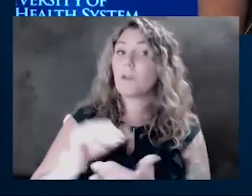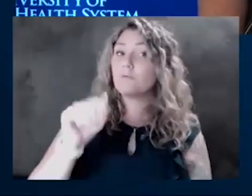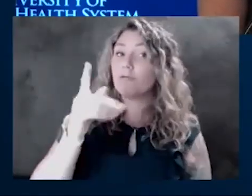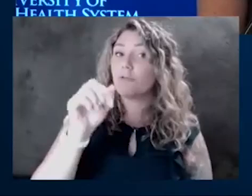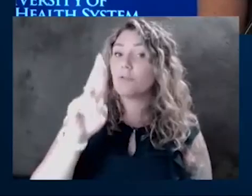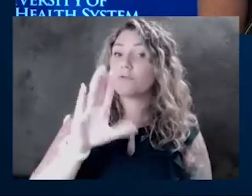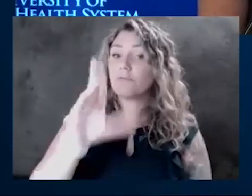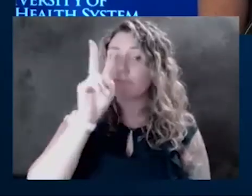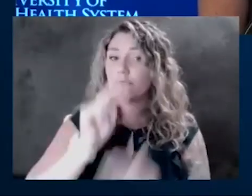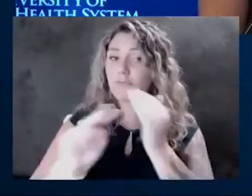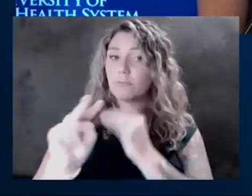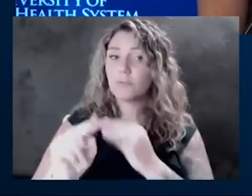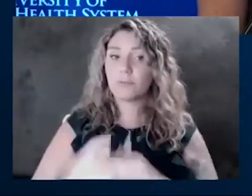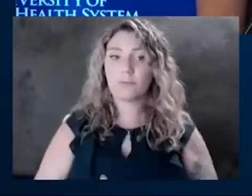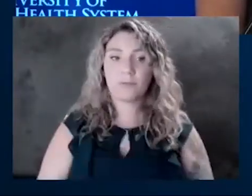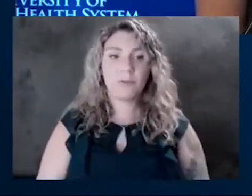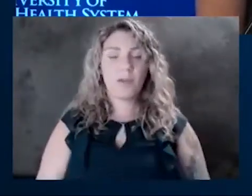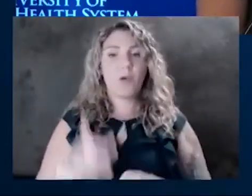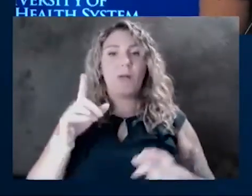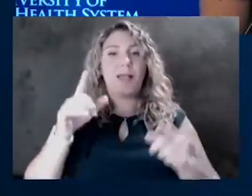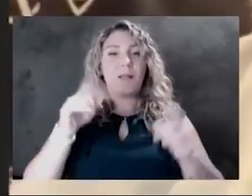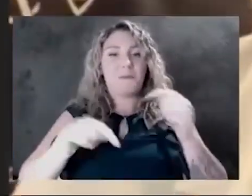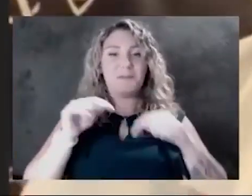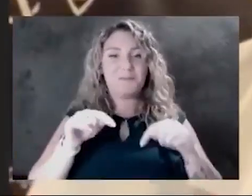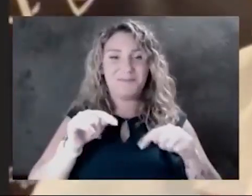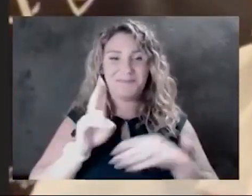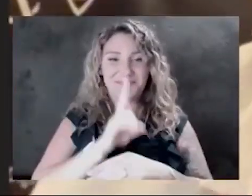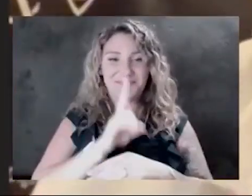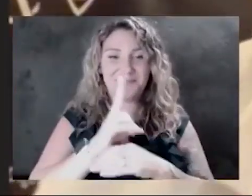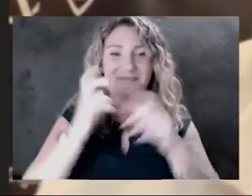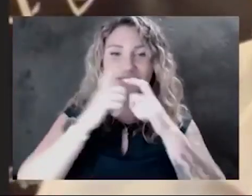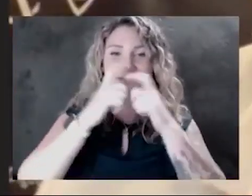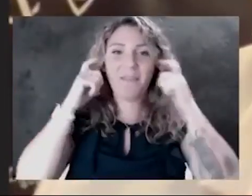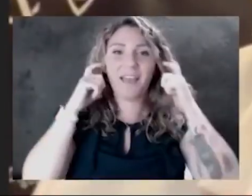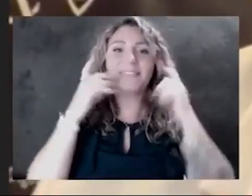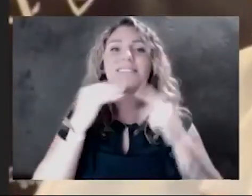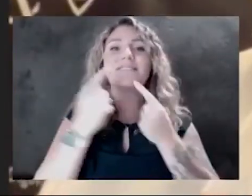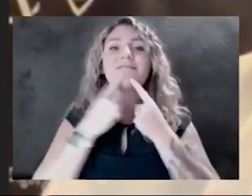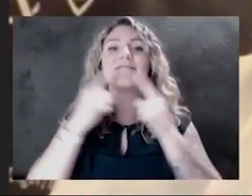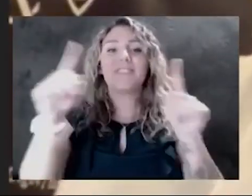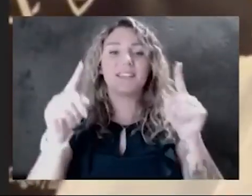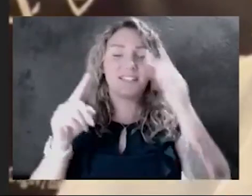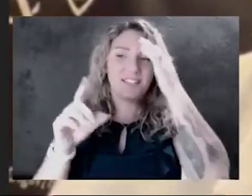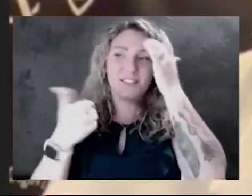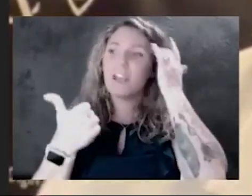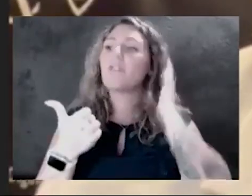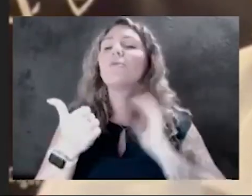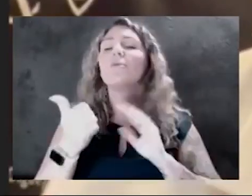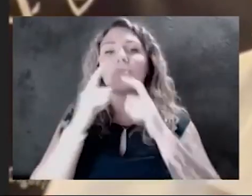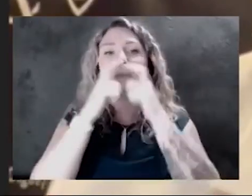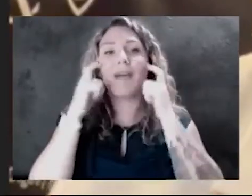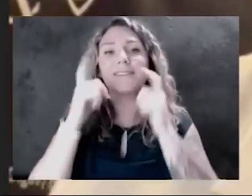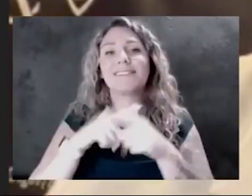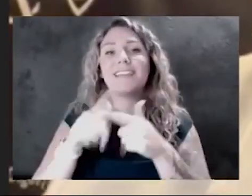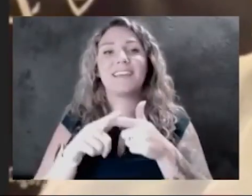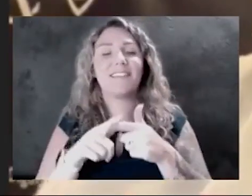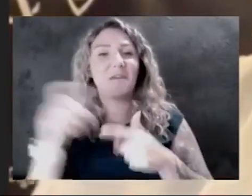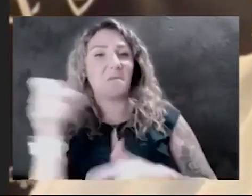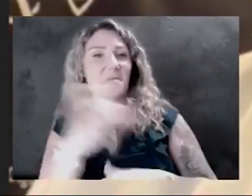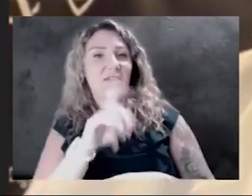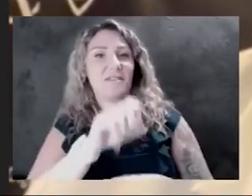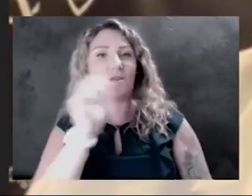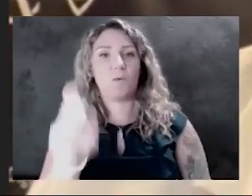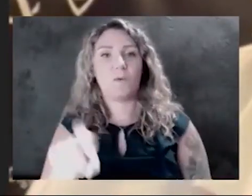So, and I'm going to back up on the wearing of masks and the effectiveness of the other masks and then move back to this question. Because